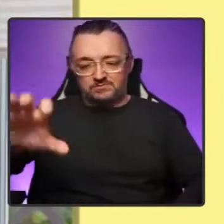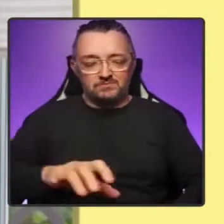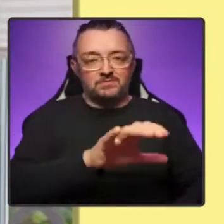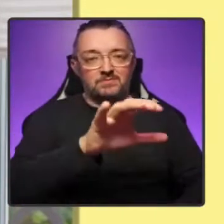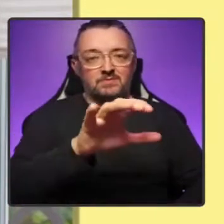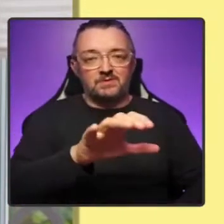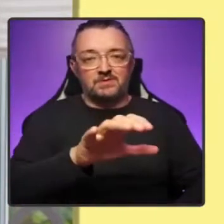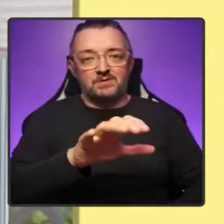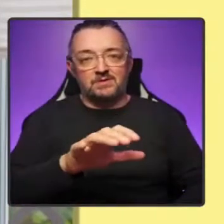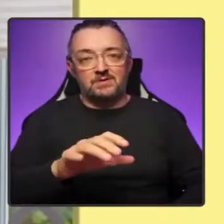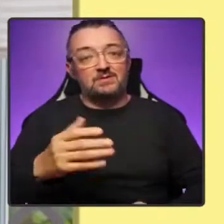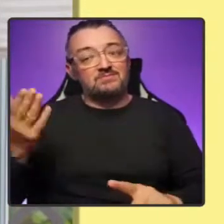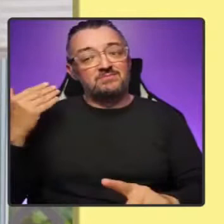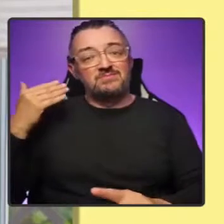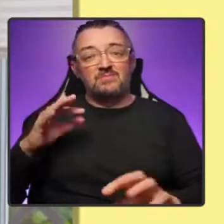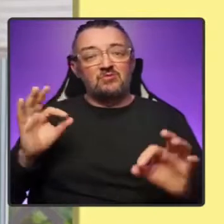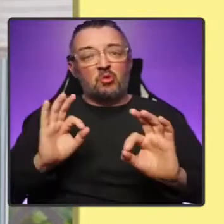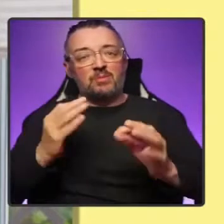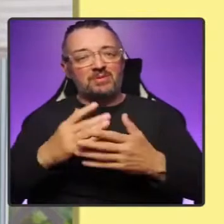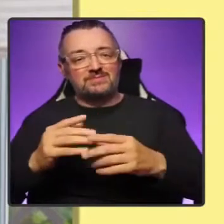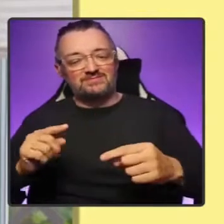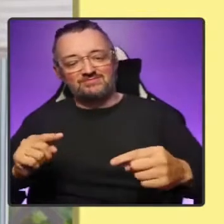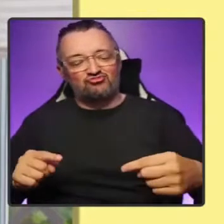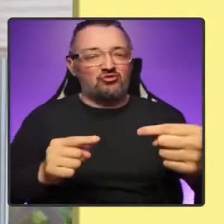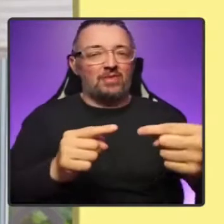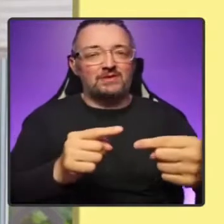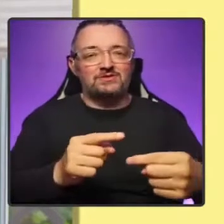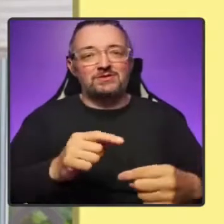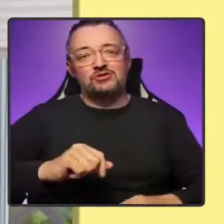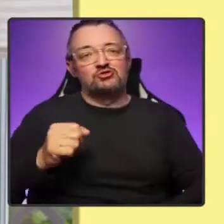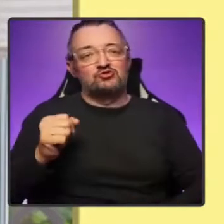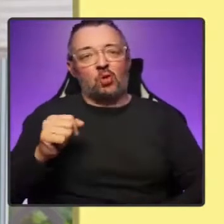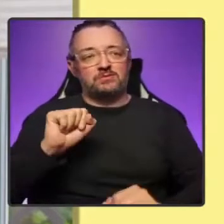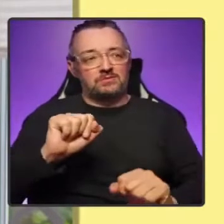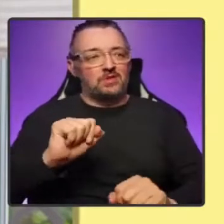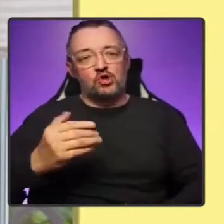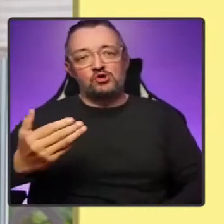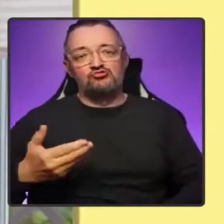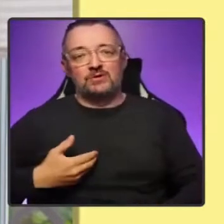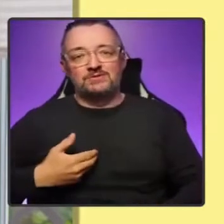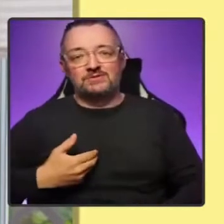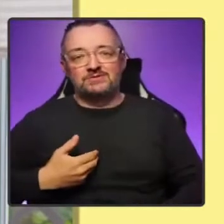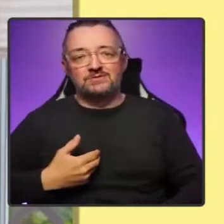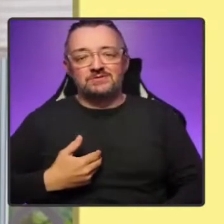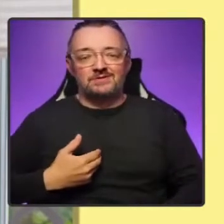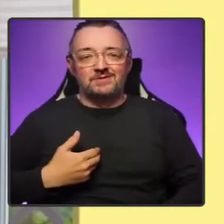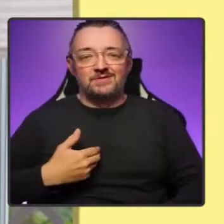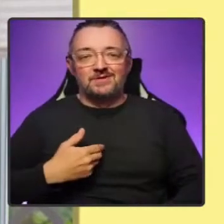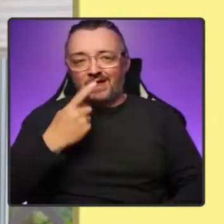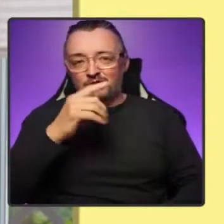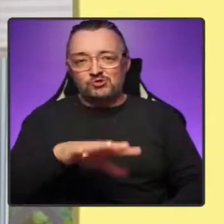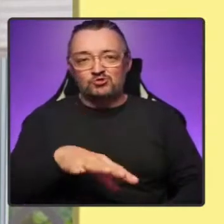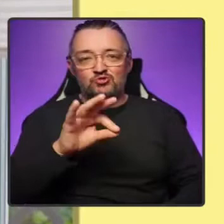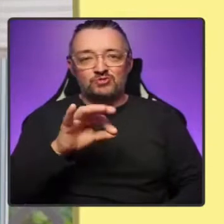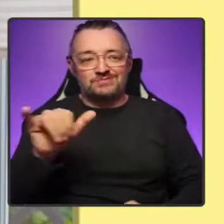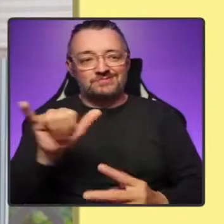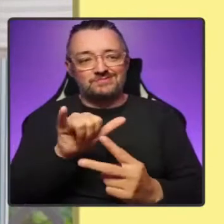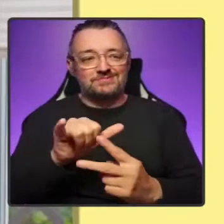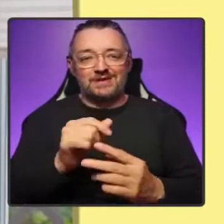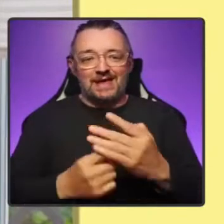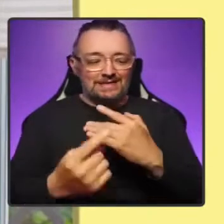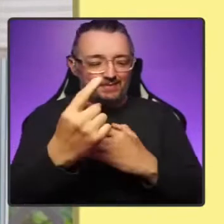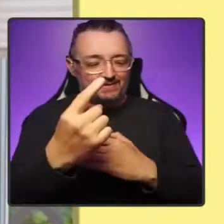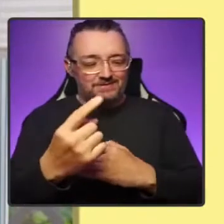challenged the right of people in Scotland to choose whether or not we wish to become independent. Frankly,